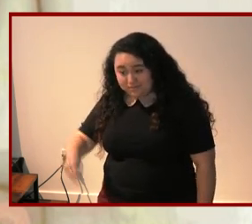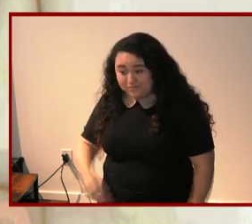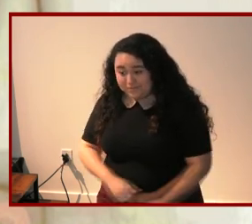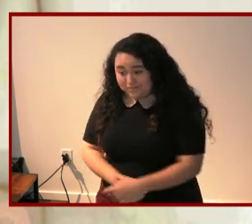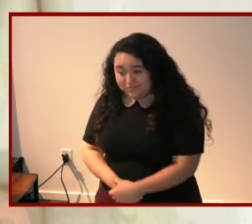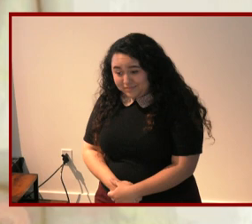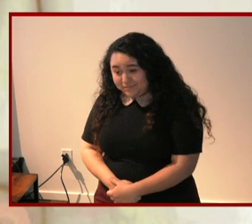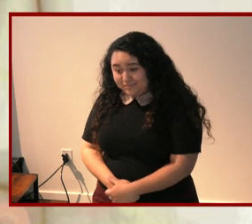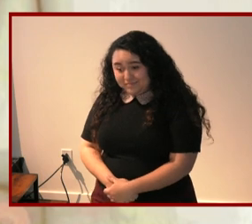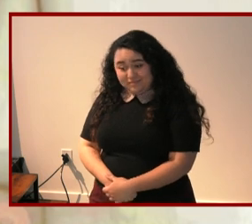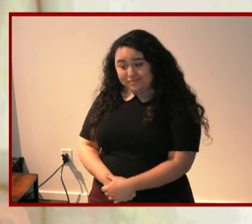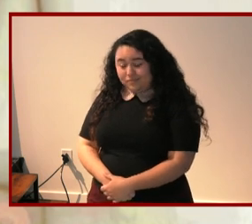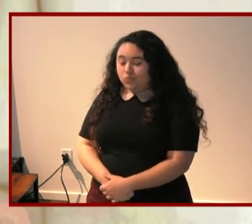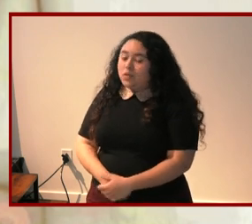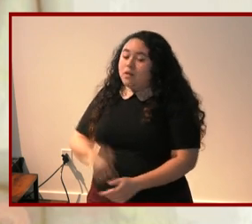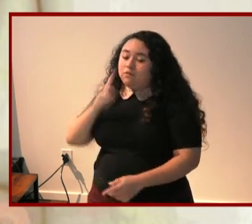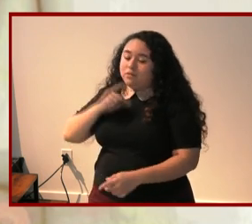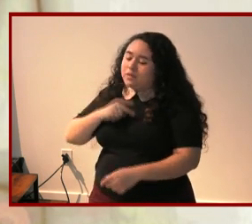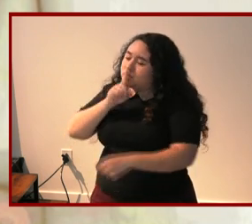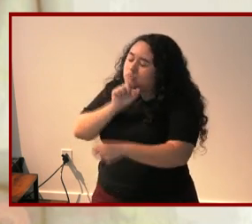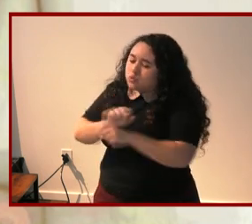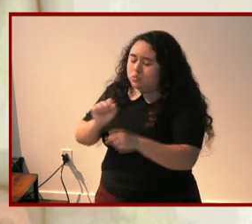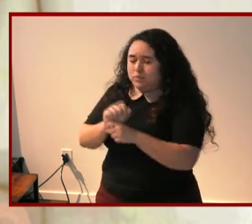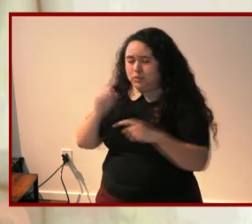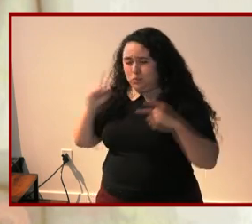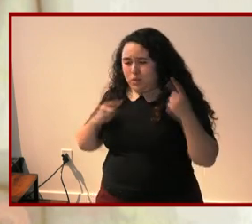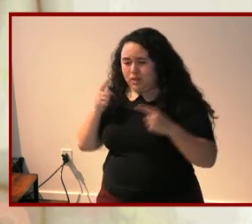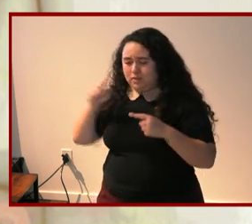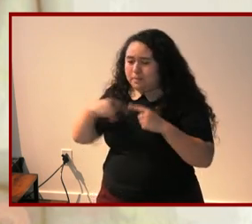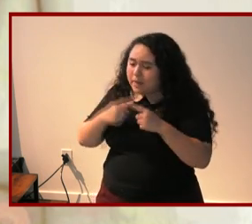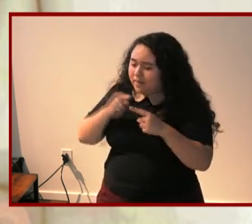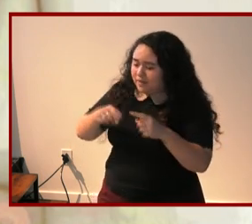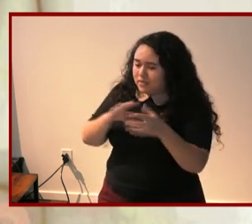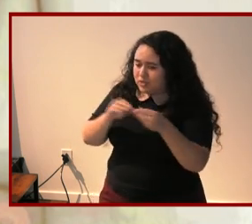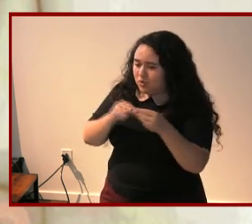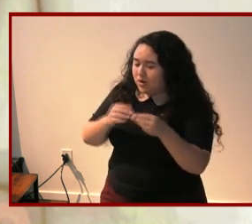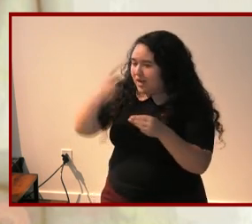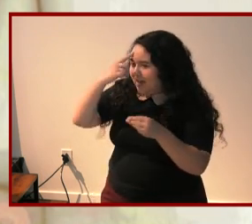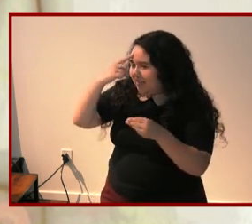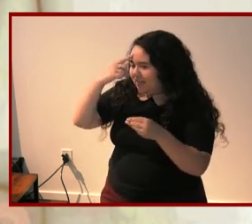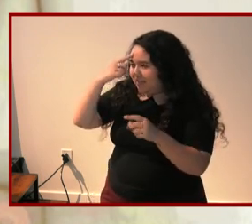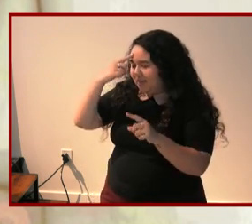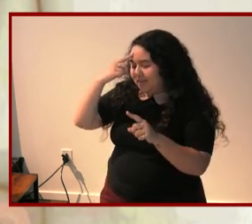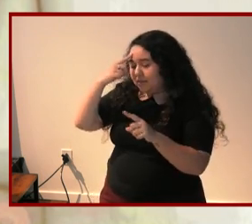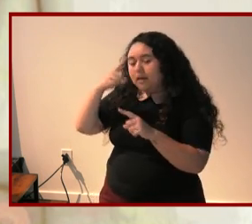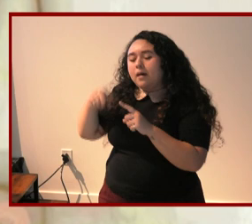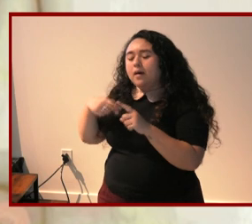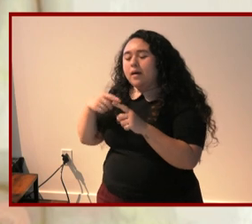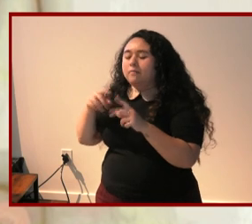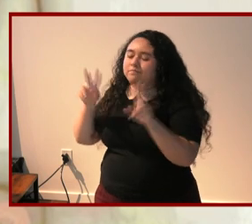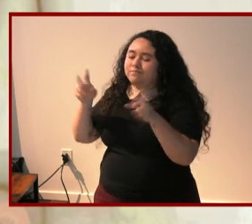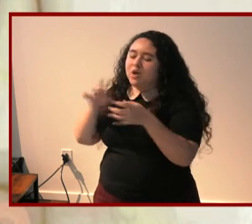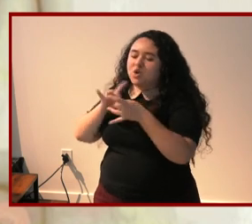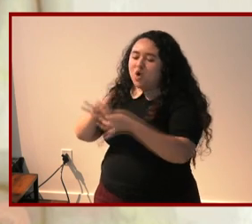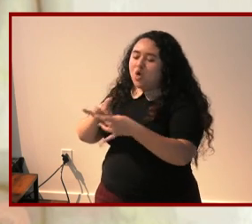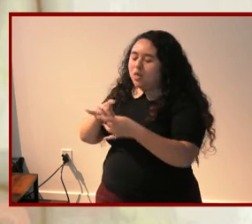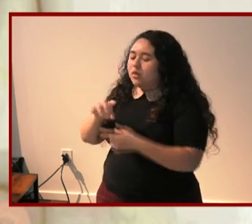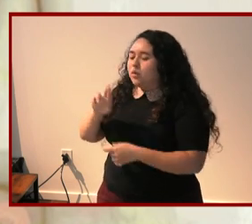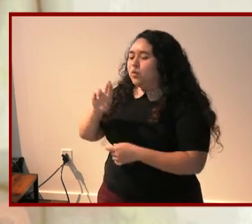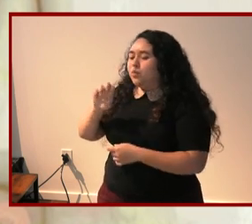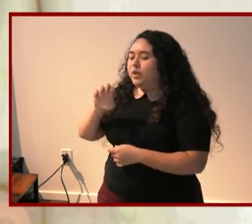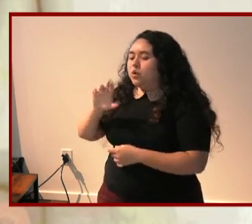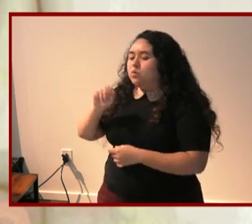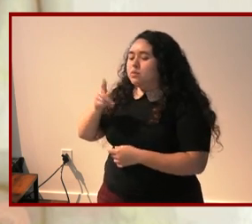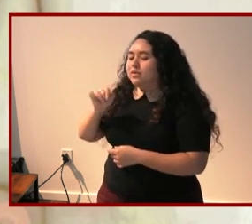so for me what is truly wild about these narratives which i think of as recuperative narratives is that they reproduce